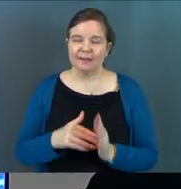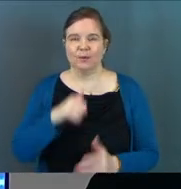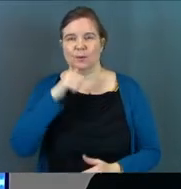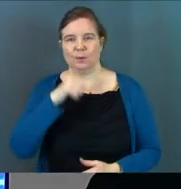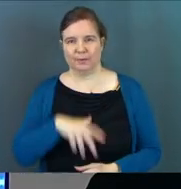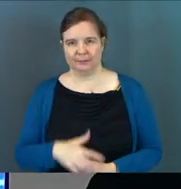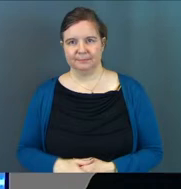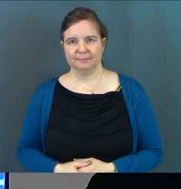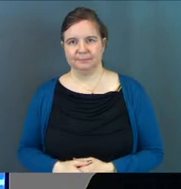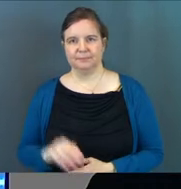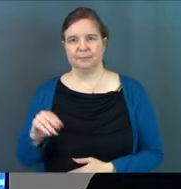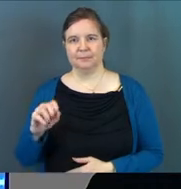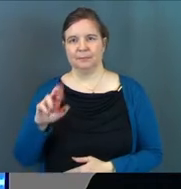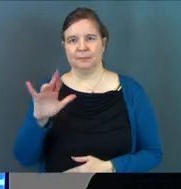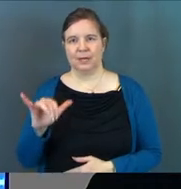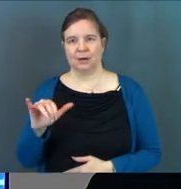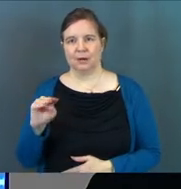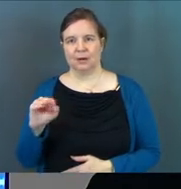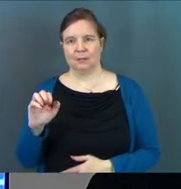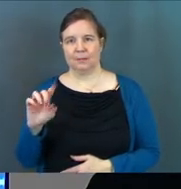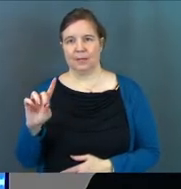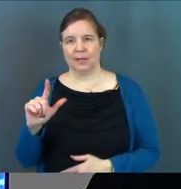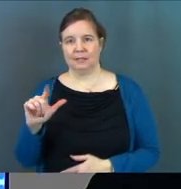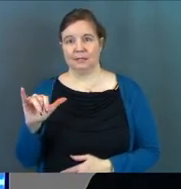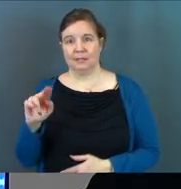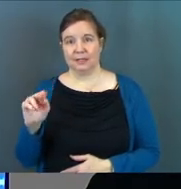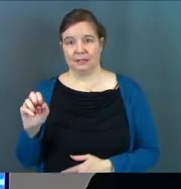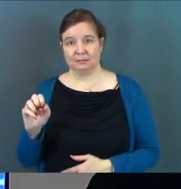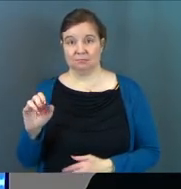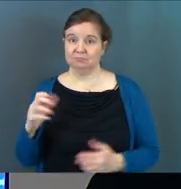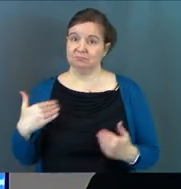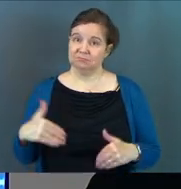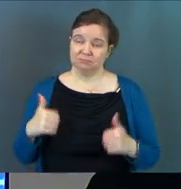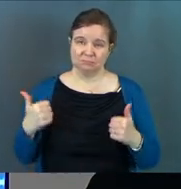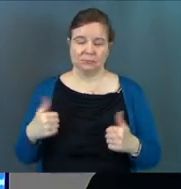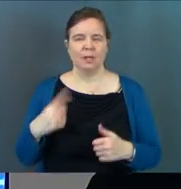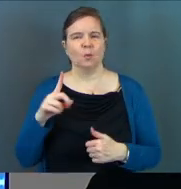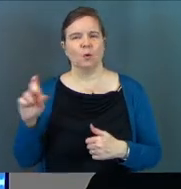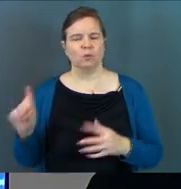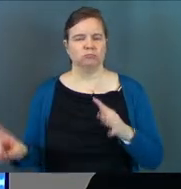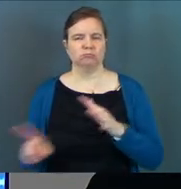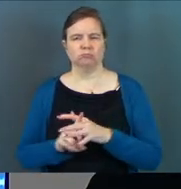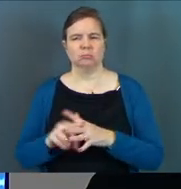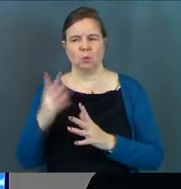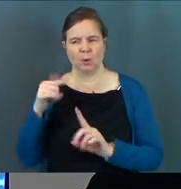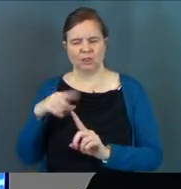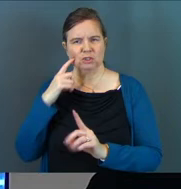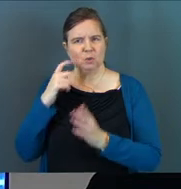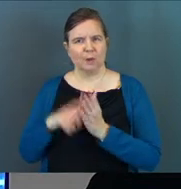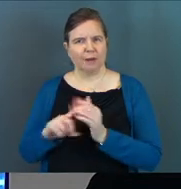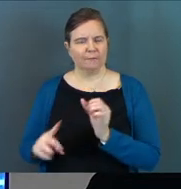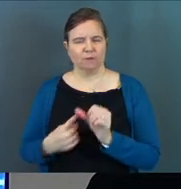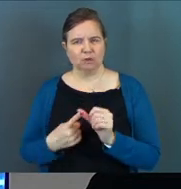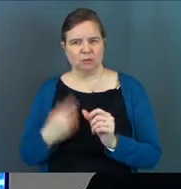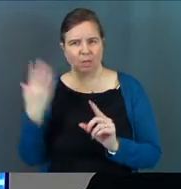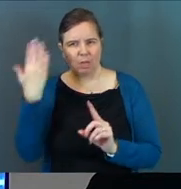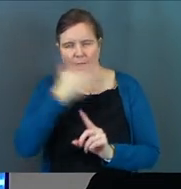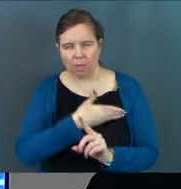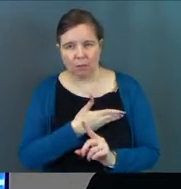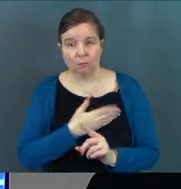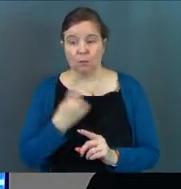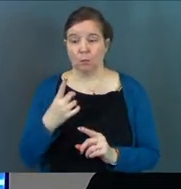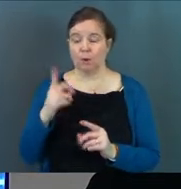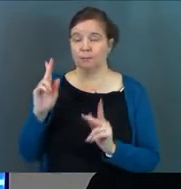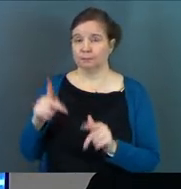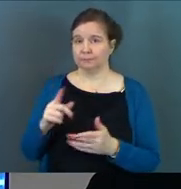a woman, Mary Magdalene. Isn't that great? Now, one question comes to our minds. Why doesn't she recognize him? One